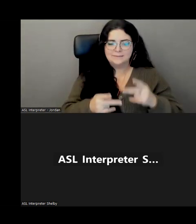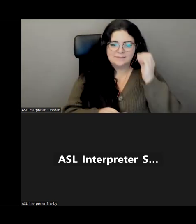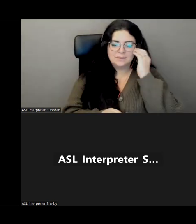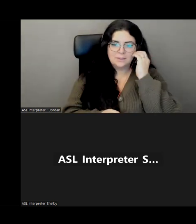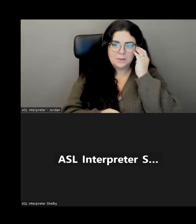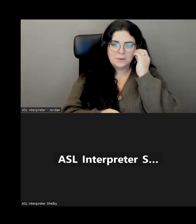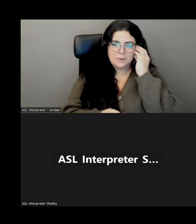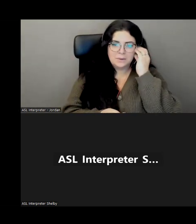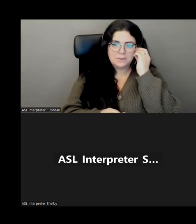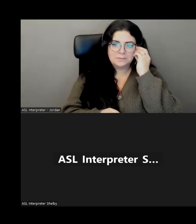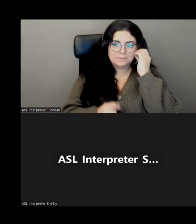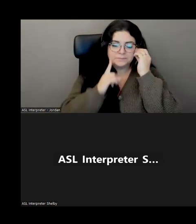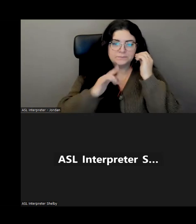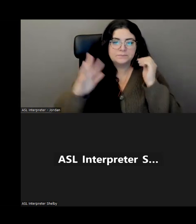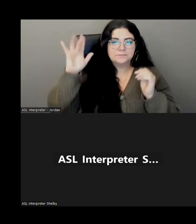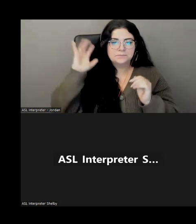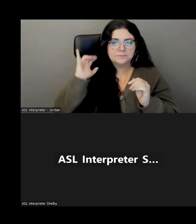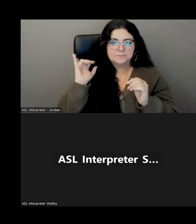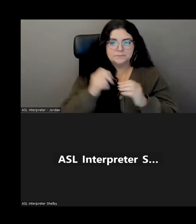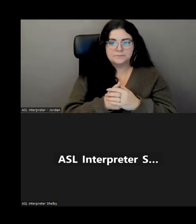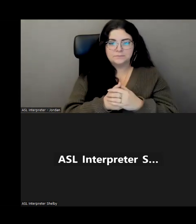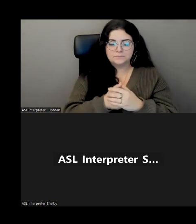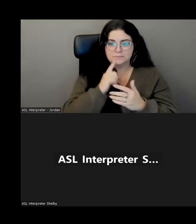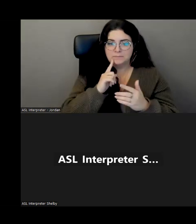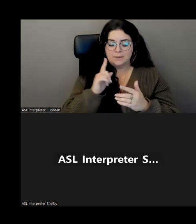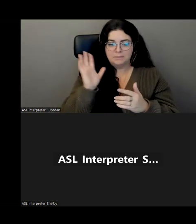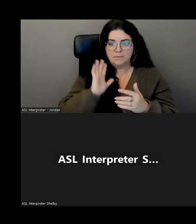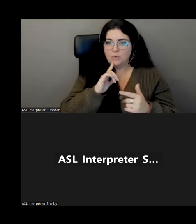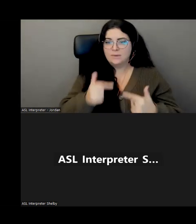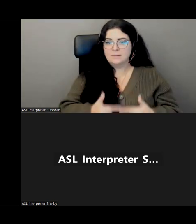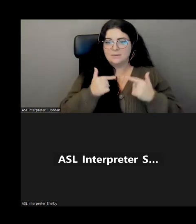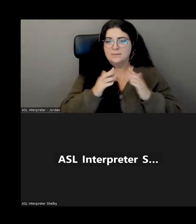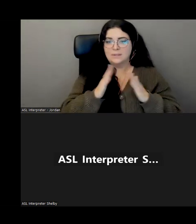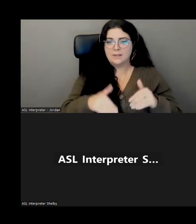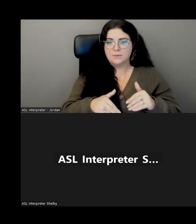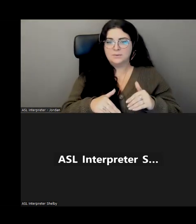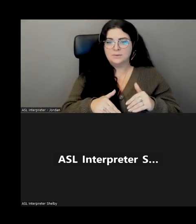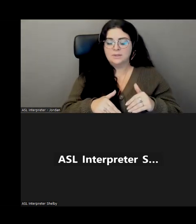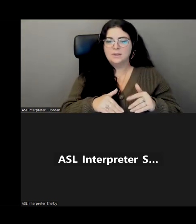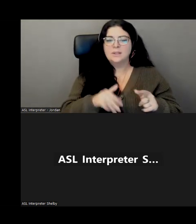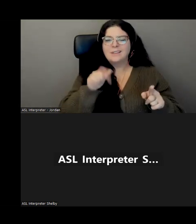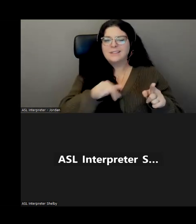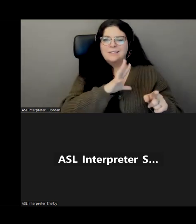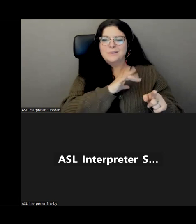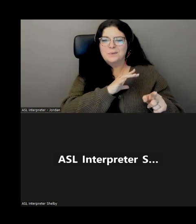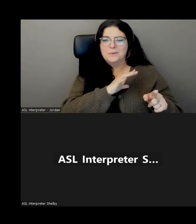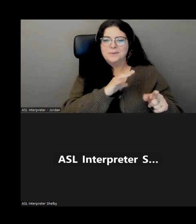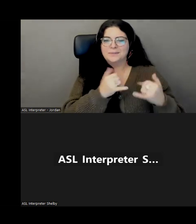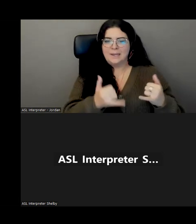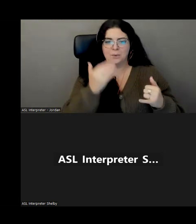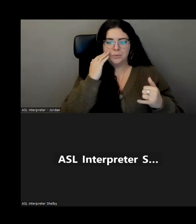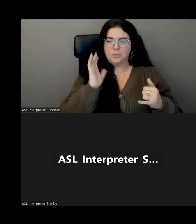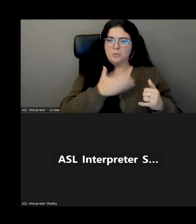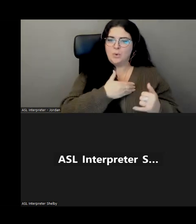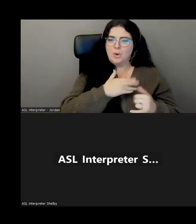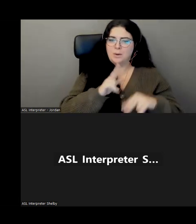But once upon a time, they literally lived in house to do that. So it really is a cool thing to know about our